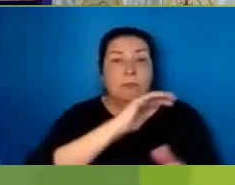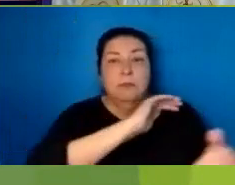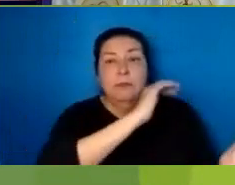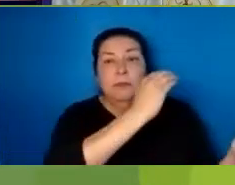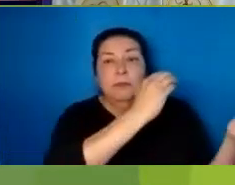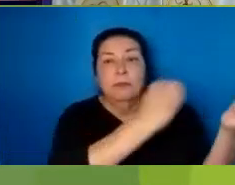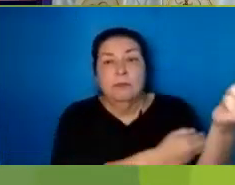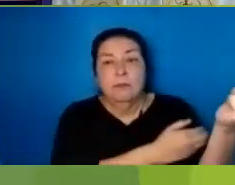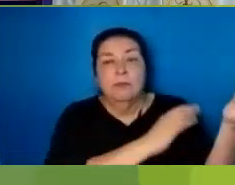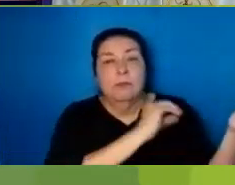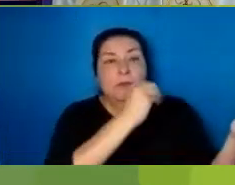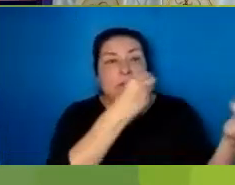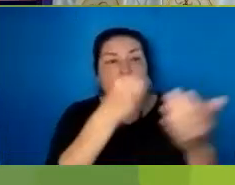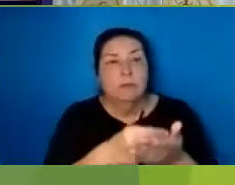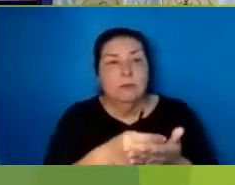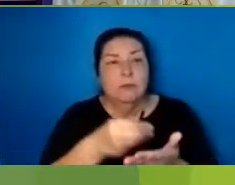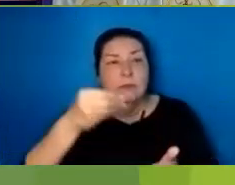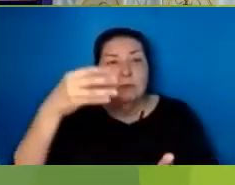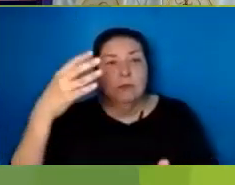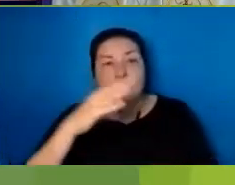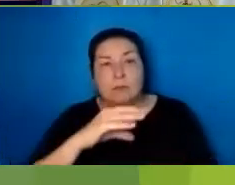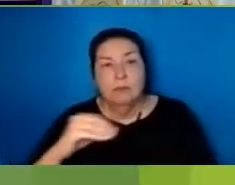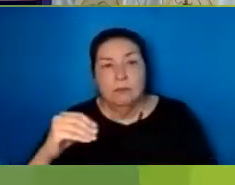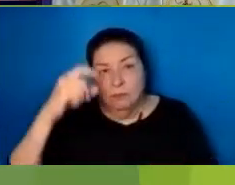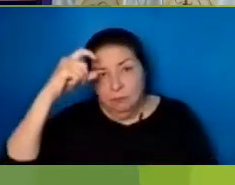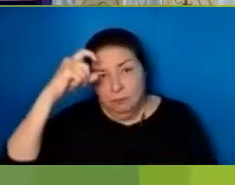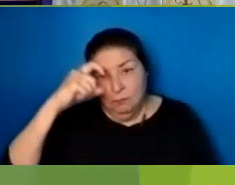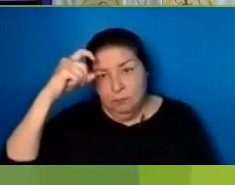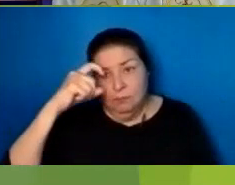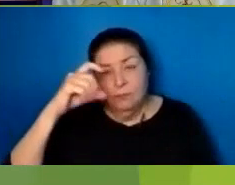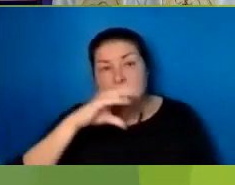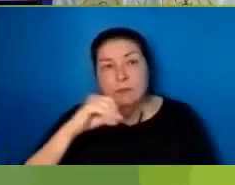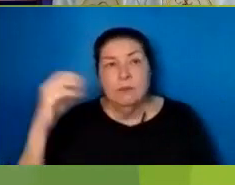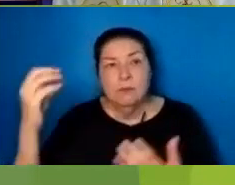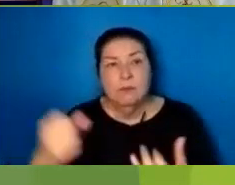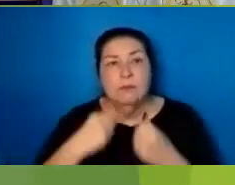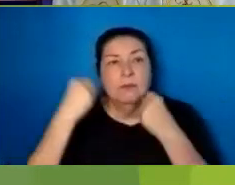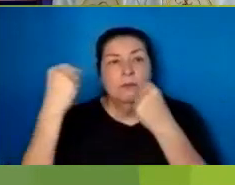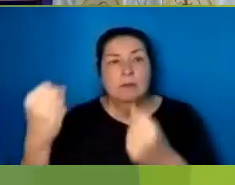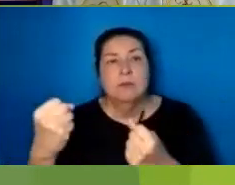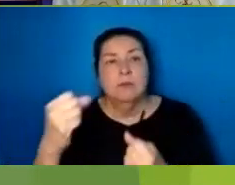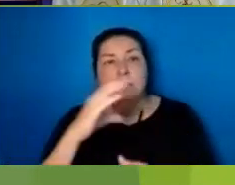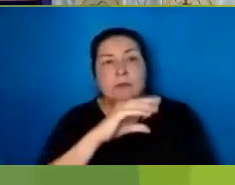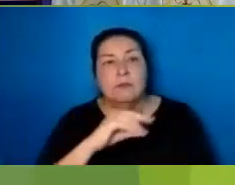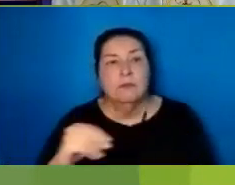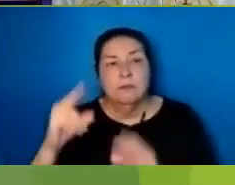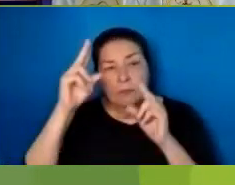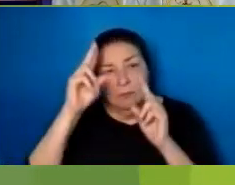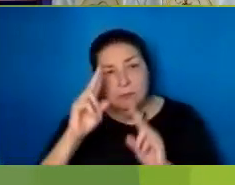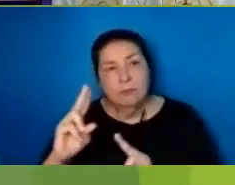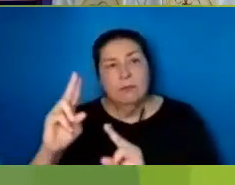Let us and for the researchers, all of Steph's